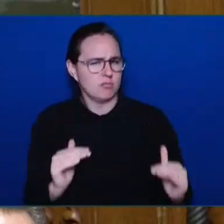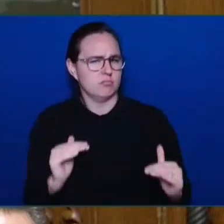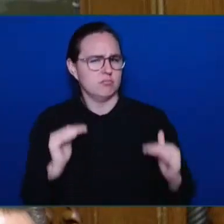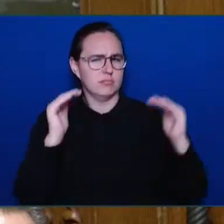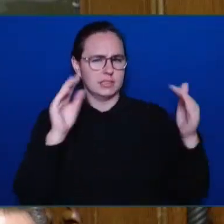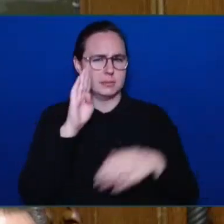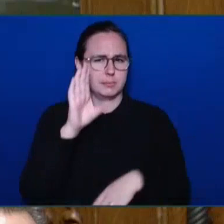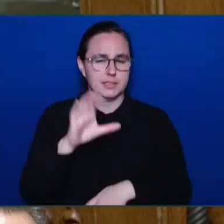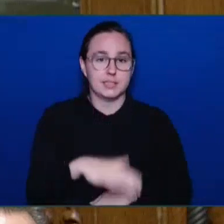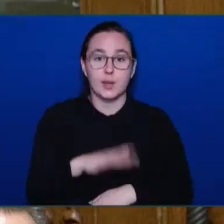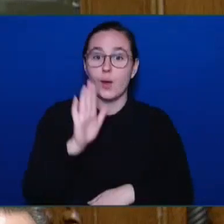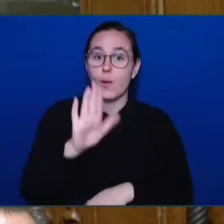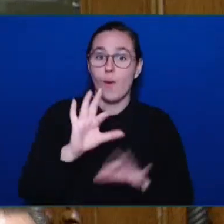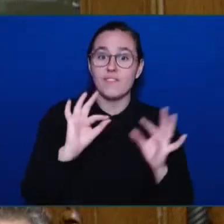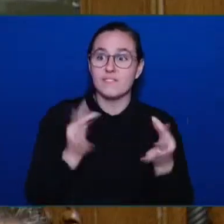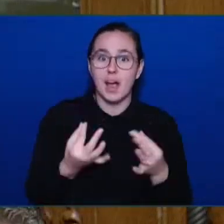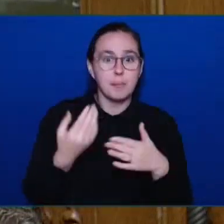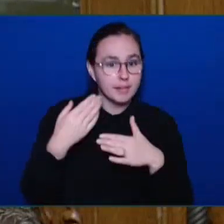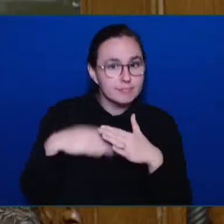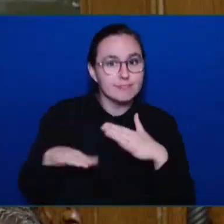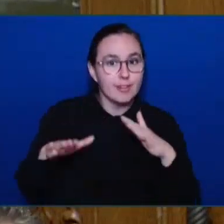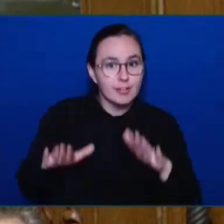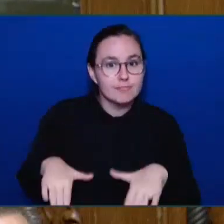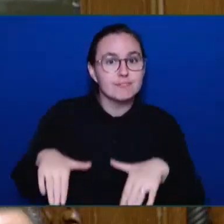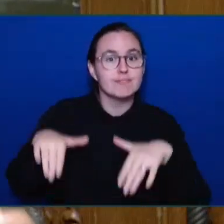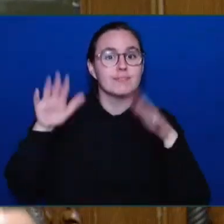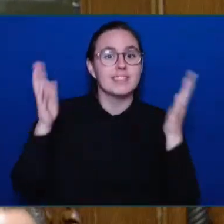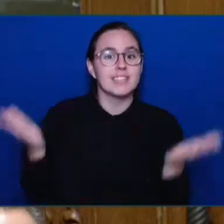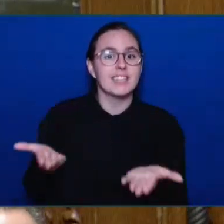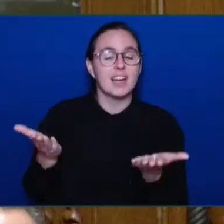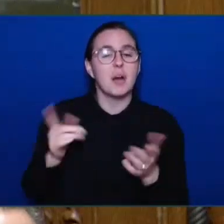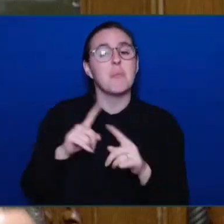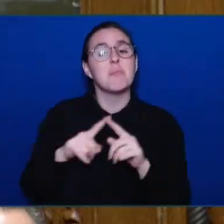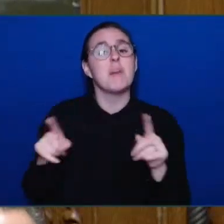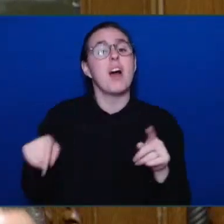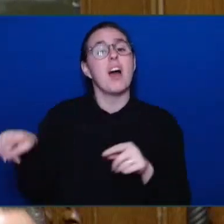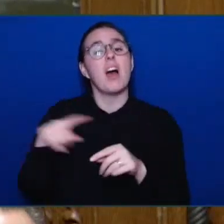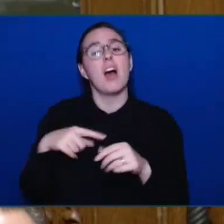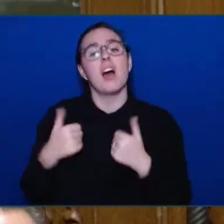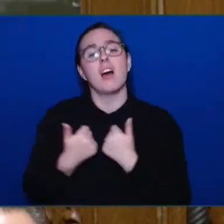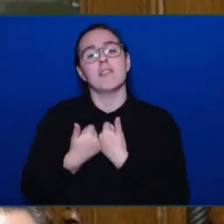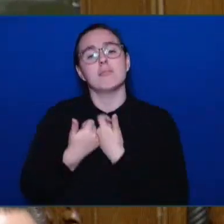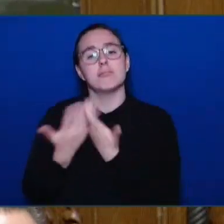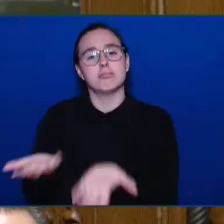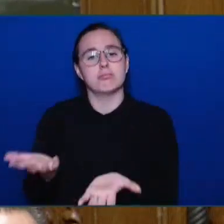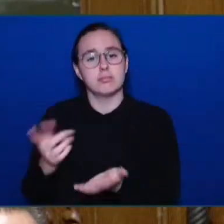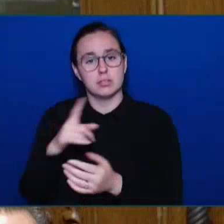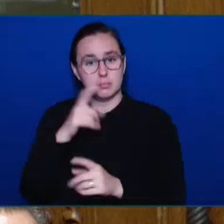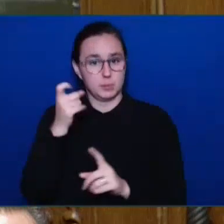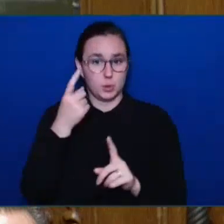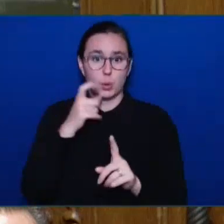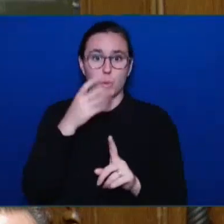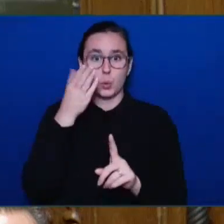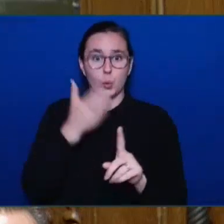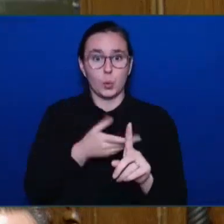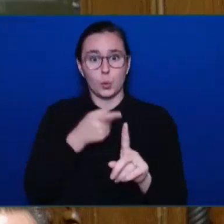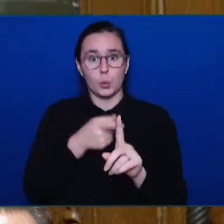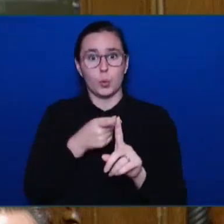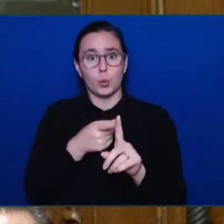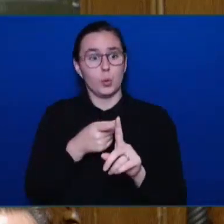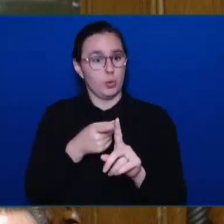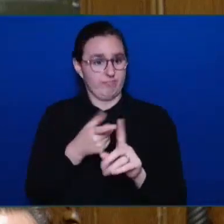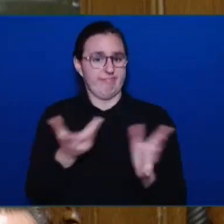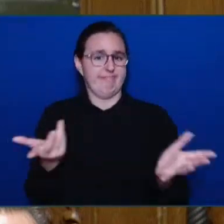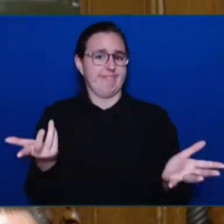you are beginning to lose your will to live. Well, Honourable Speaker, Gaia Cares has opened a new